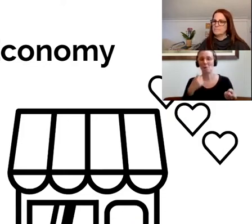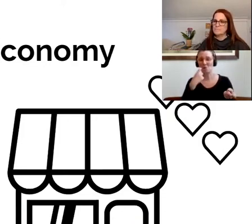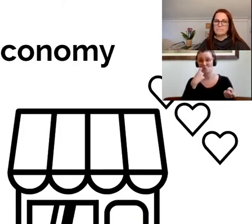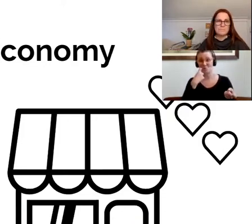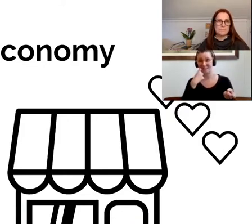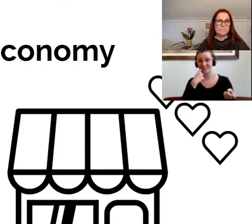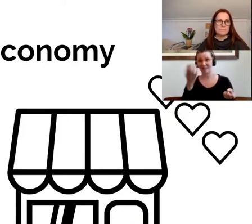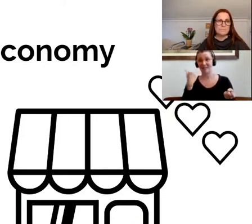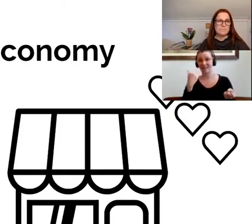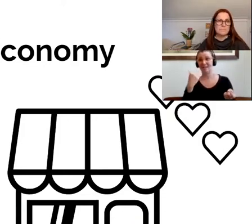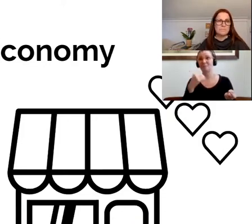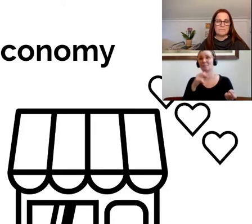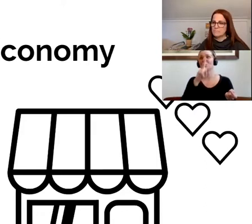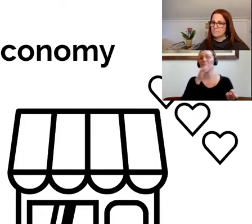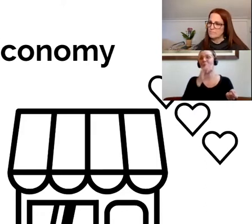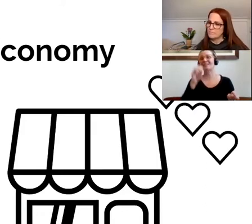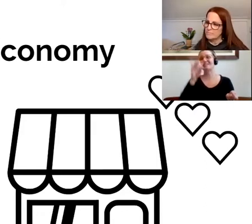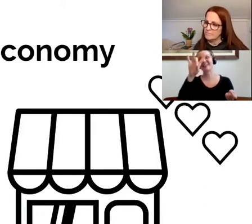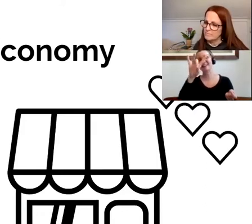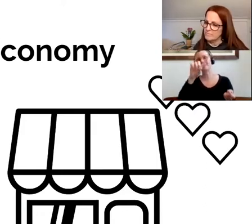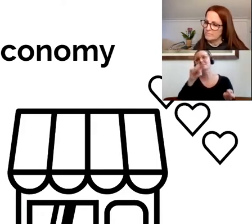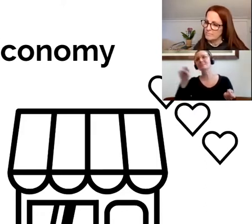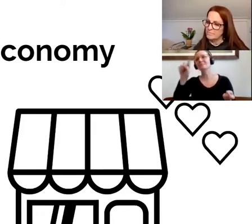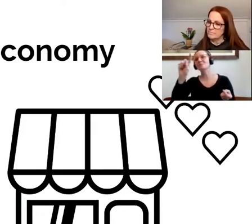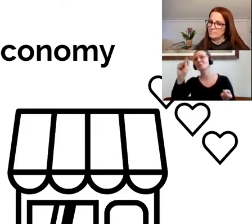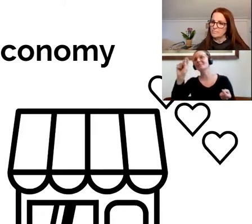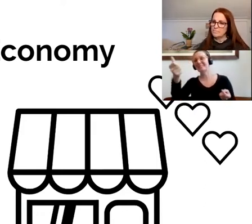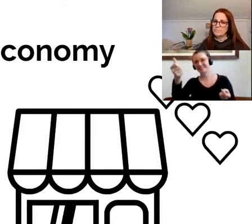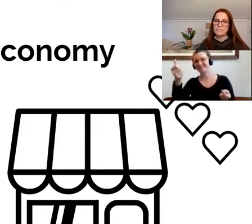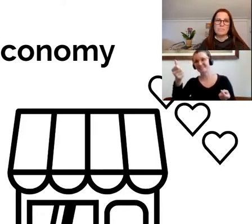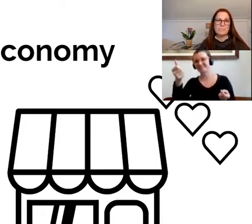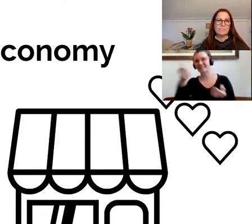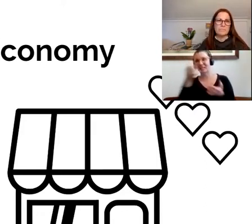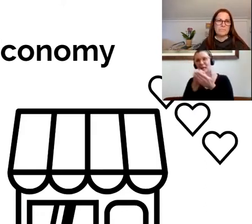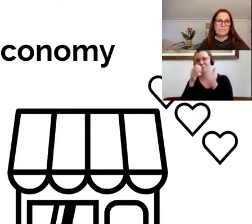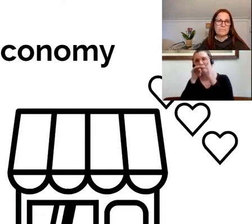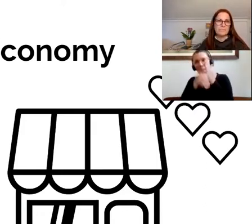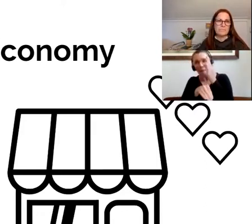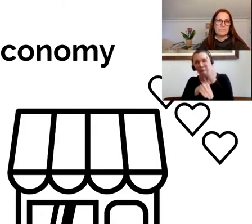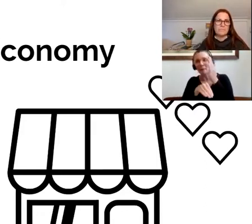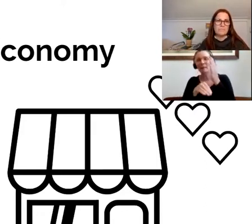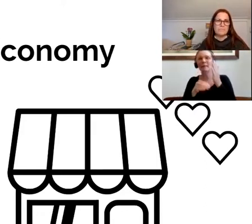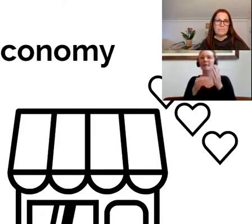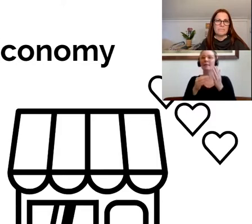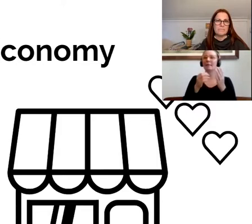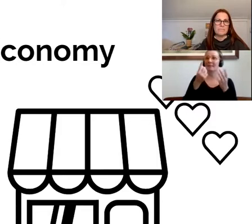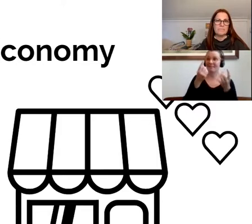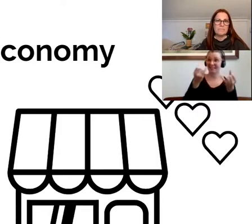between 2008 and 2010. Well, there is a bit of a difference, there is a distinctive difference between that